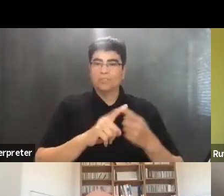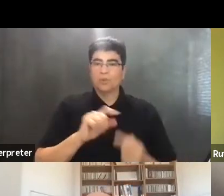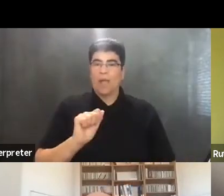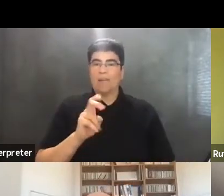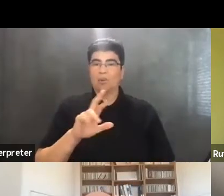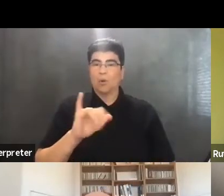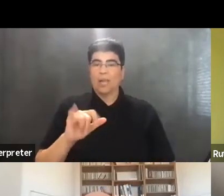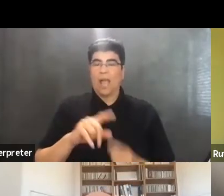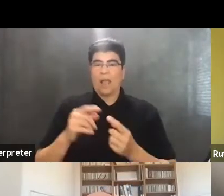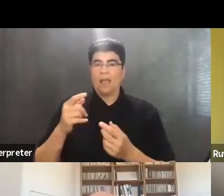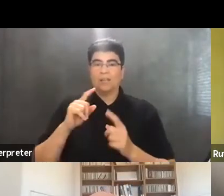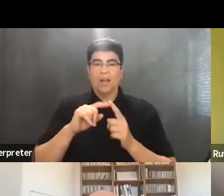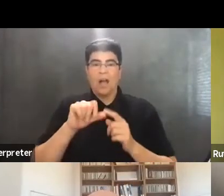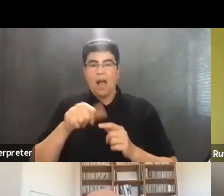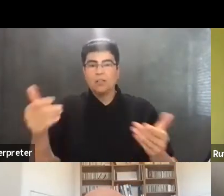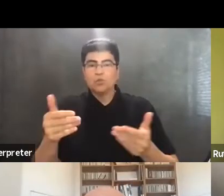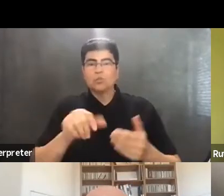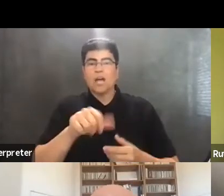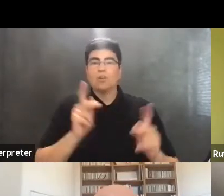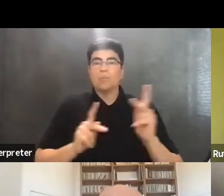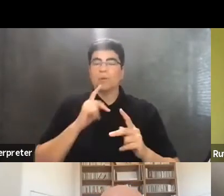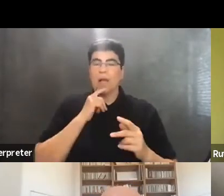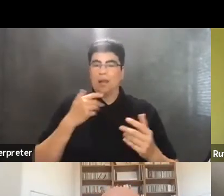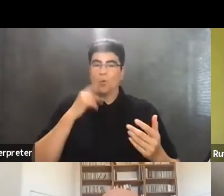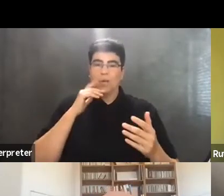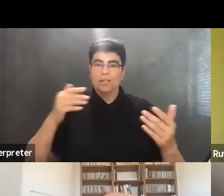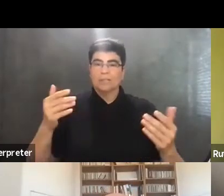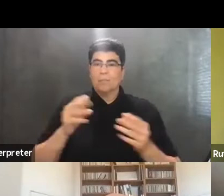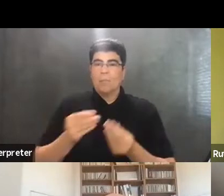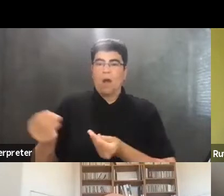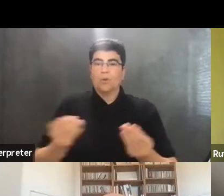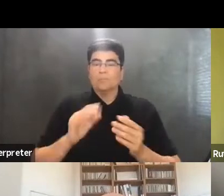moderate this discussion. I'm sure we're all looking forward to it. Thank you.